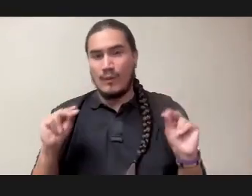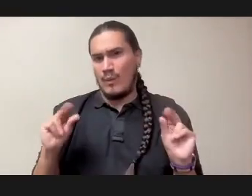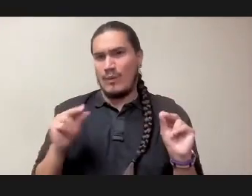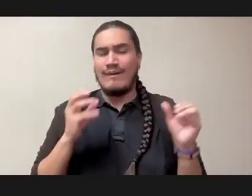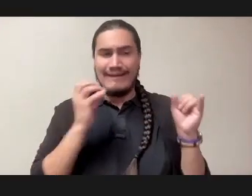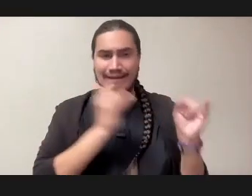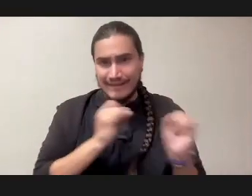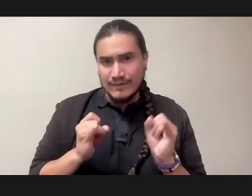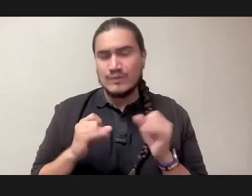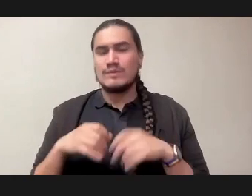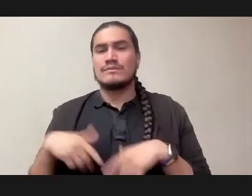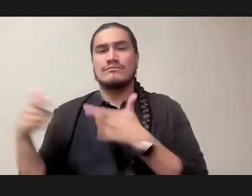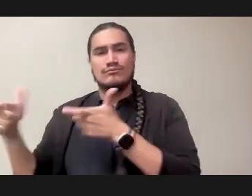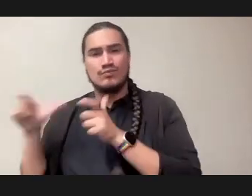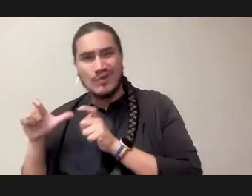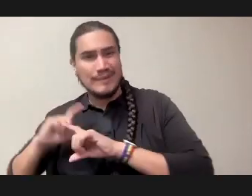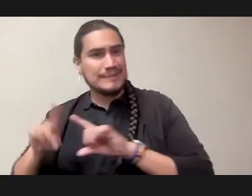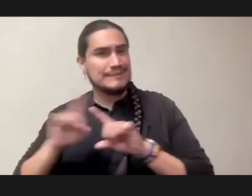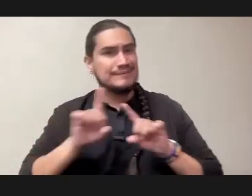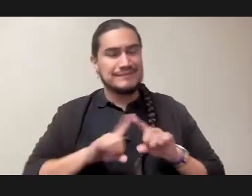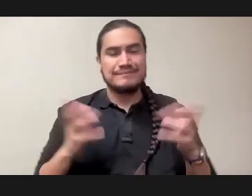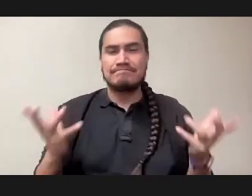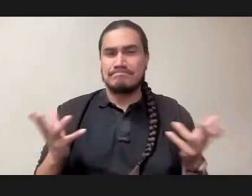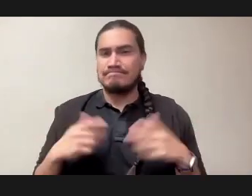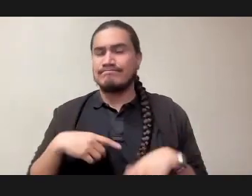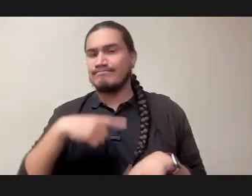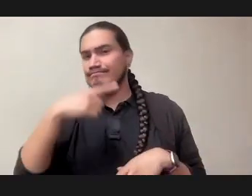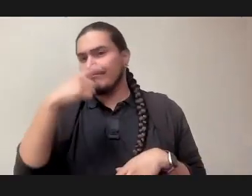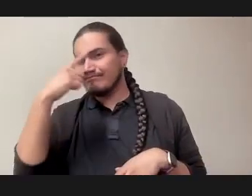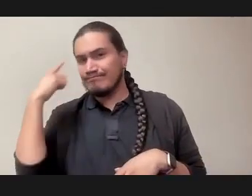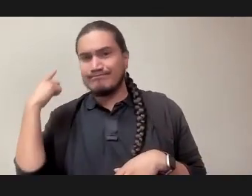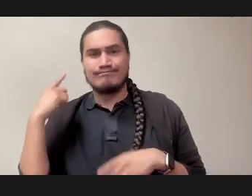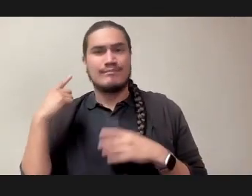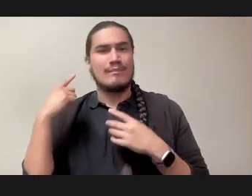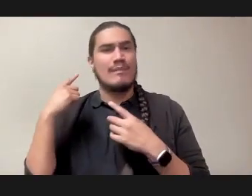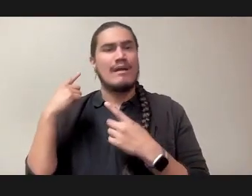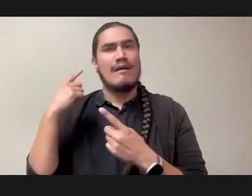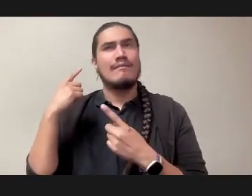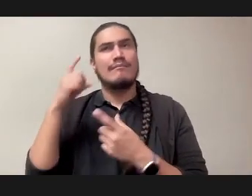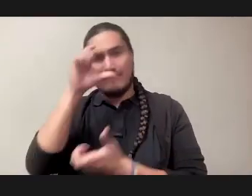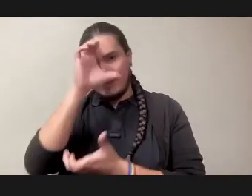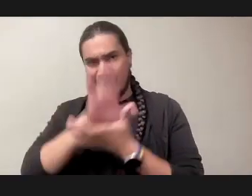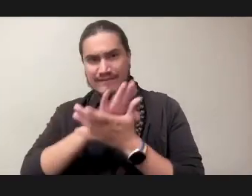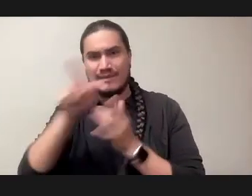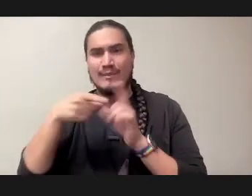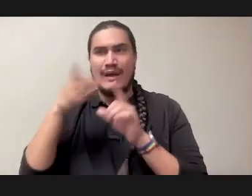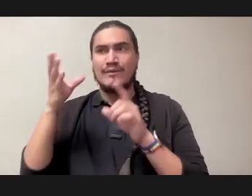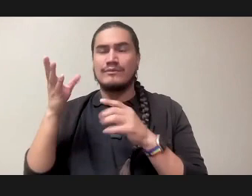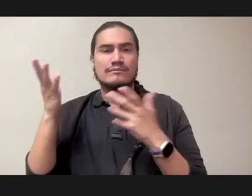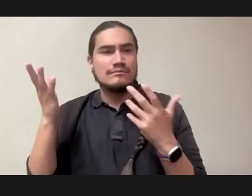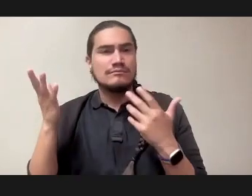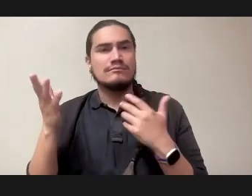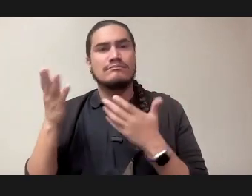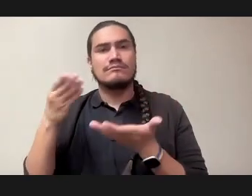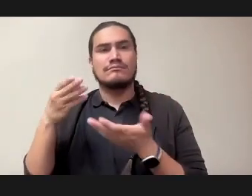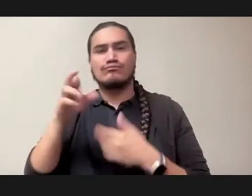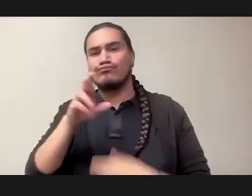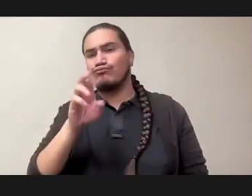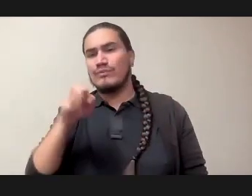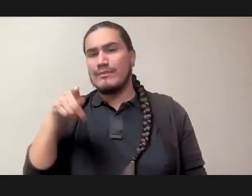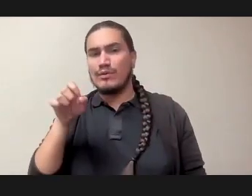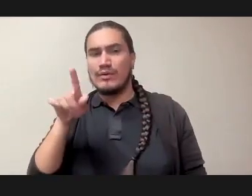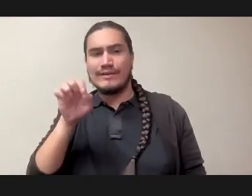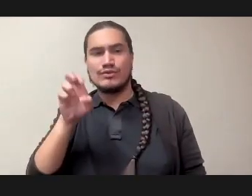various black notions of futurities. You know, what does reparations look like? What is the path to land back?